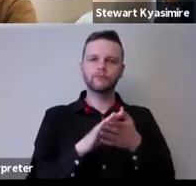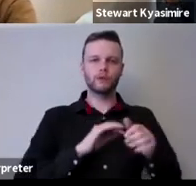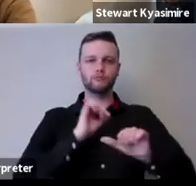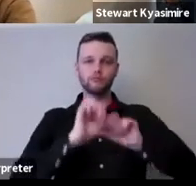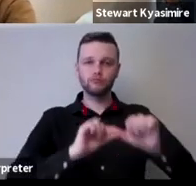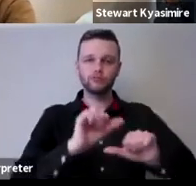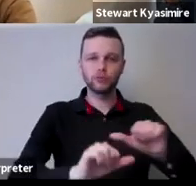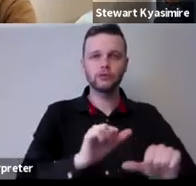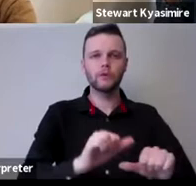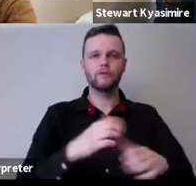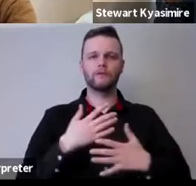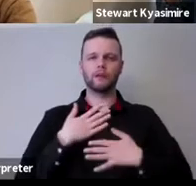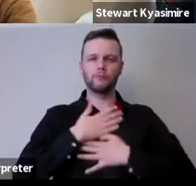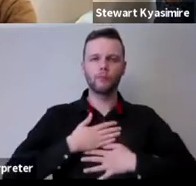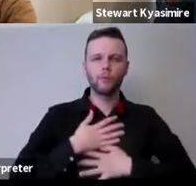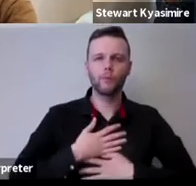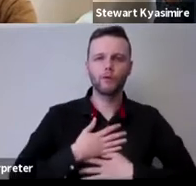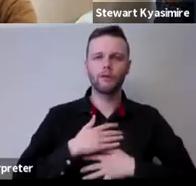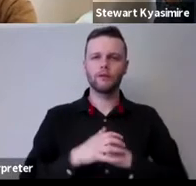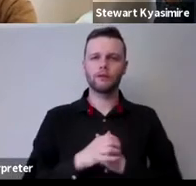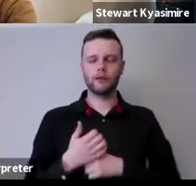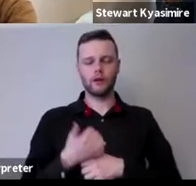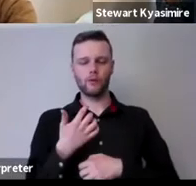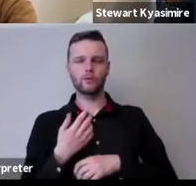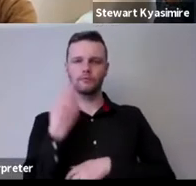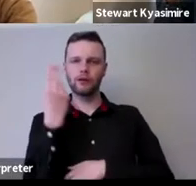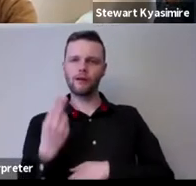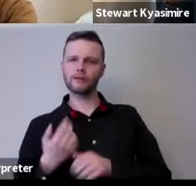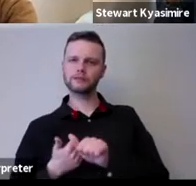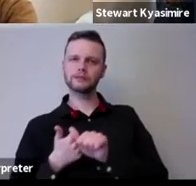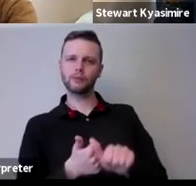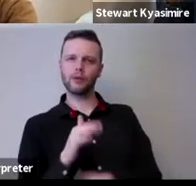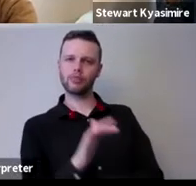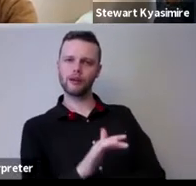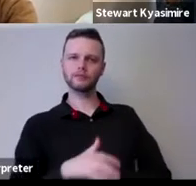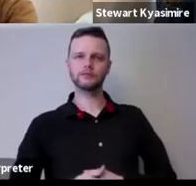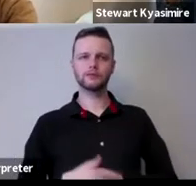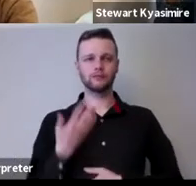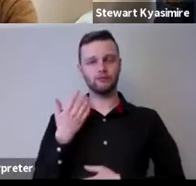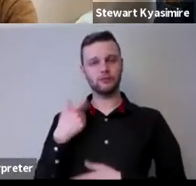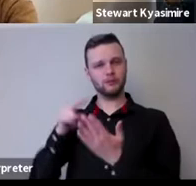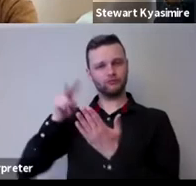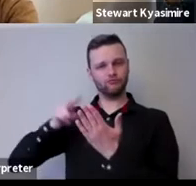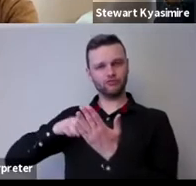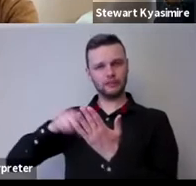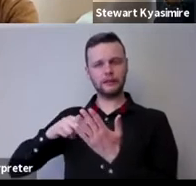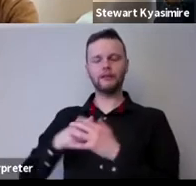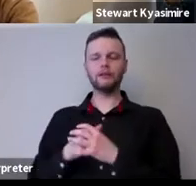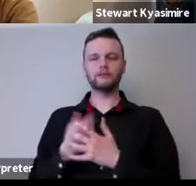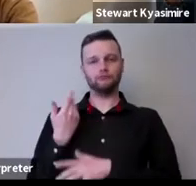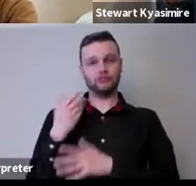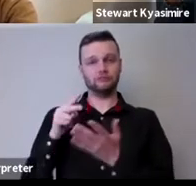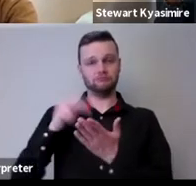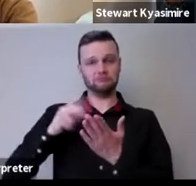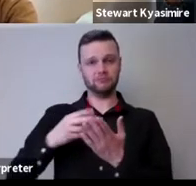of mourning and how art has been supported that and i i just re i was just rereading the last couple of days uh